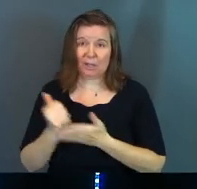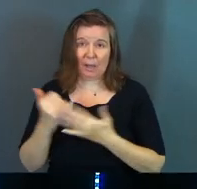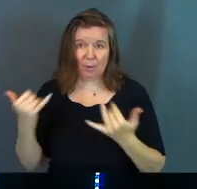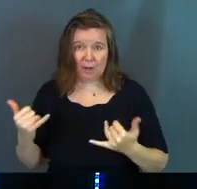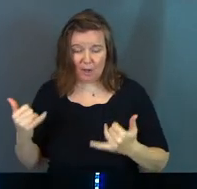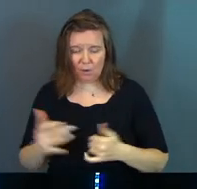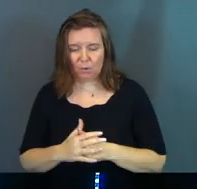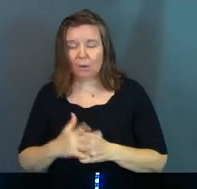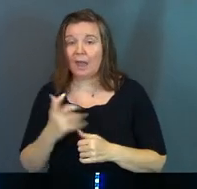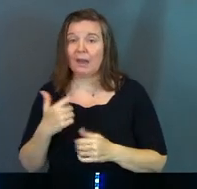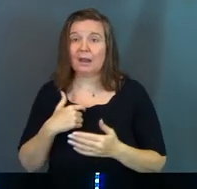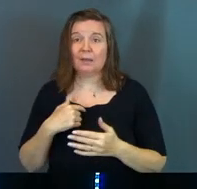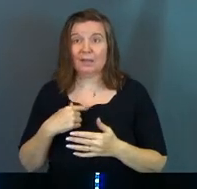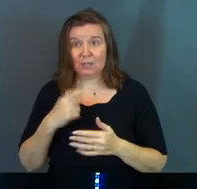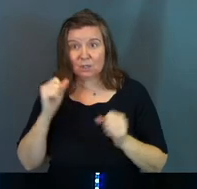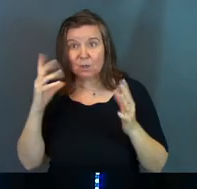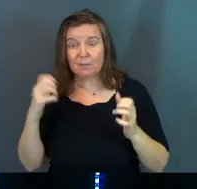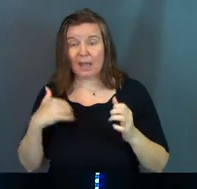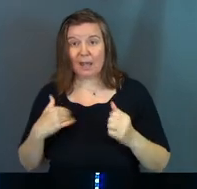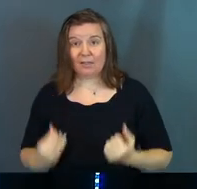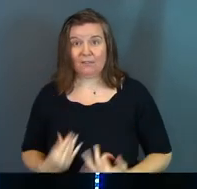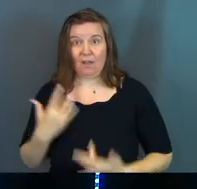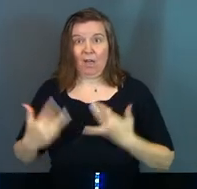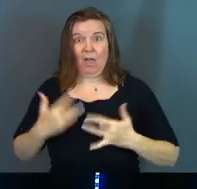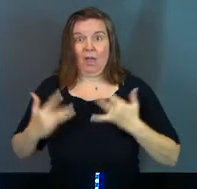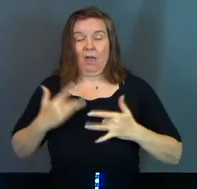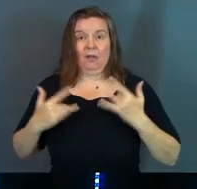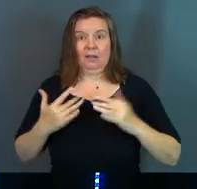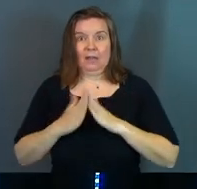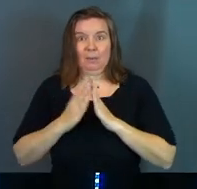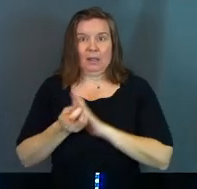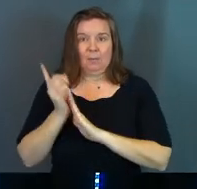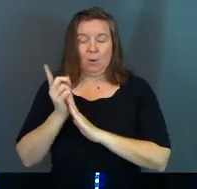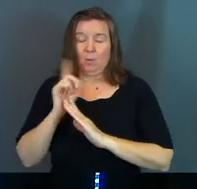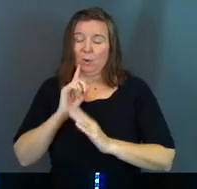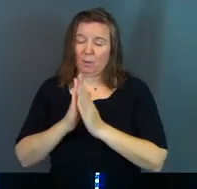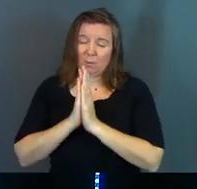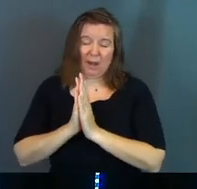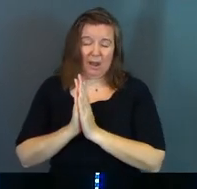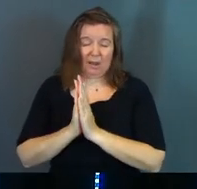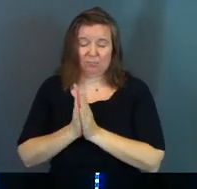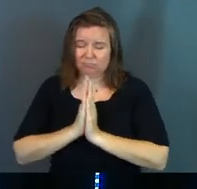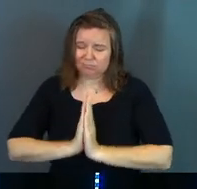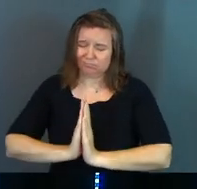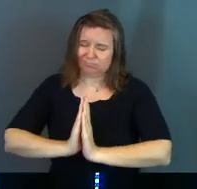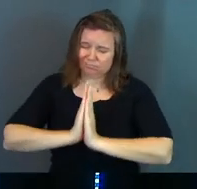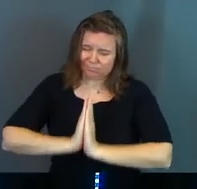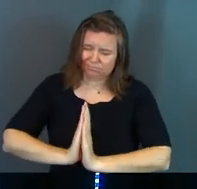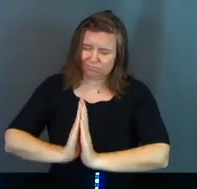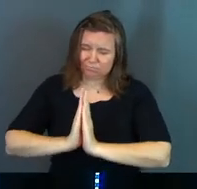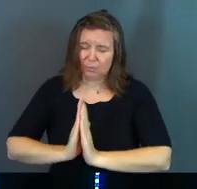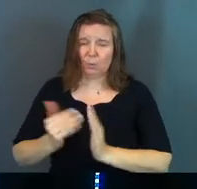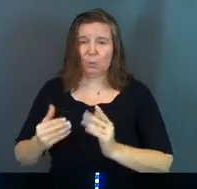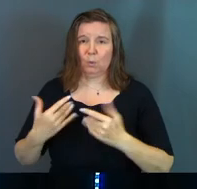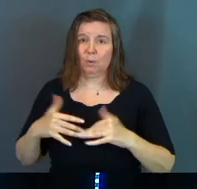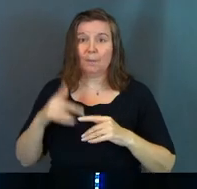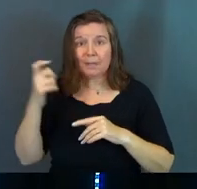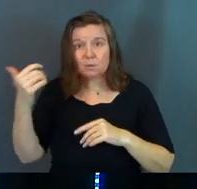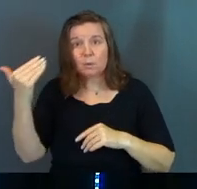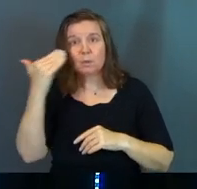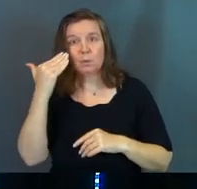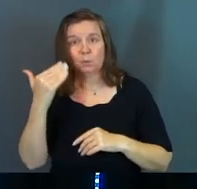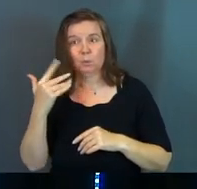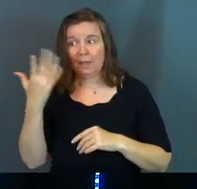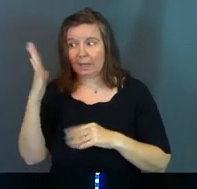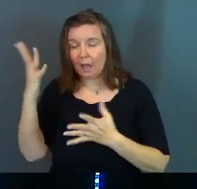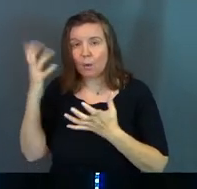help right now. And I mean, can you imagine the fire in our prayers in that moment? Like, we're praying like crazy. Because we knew